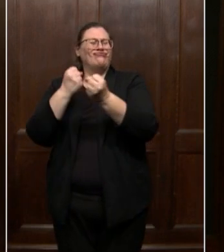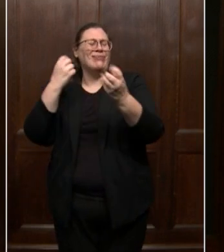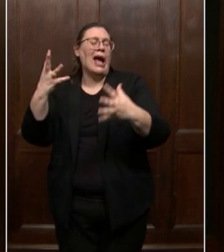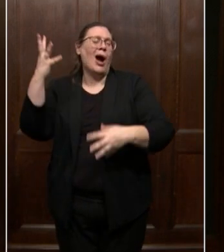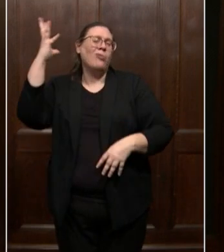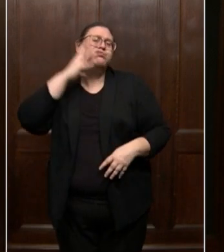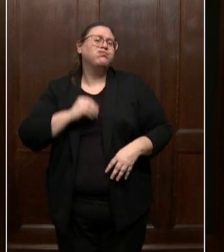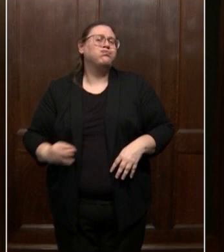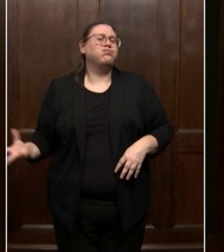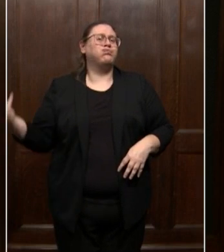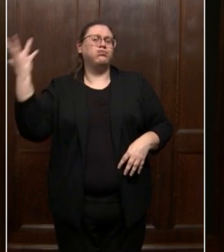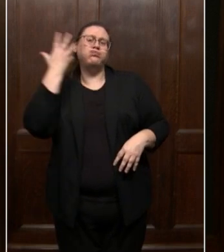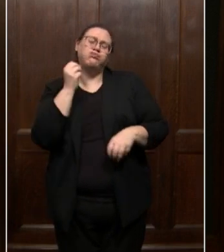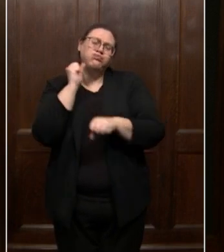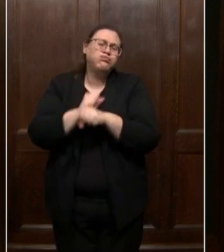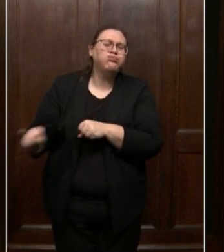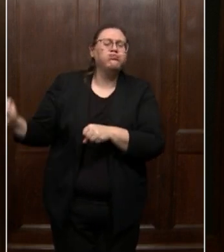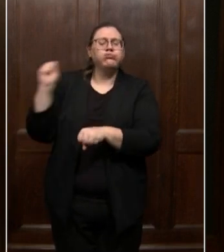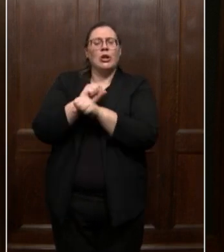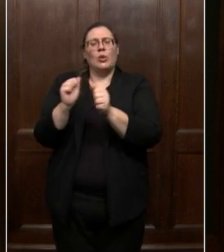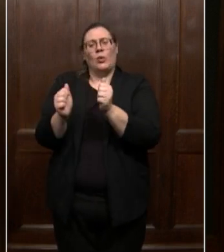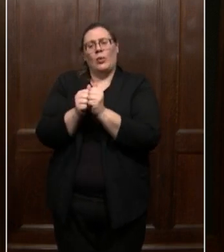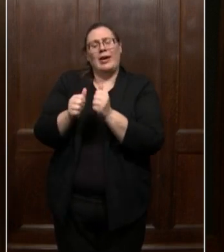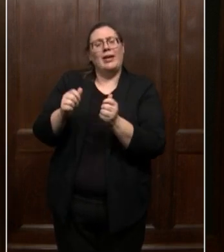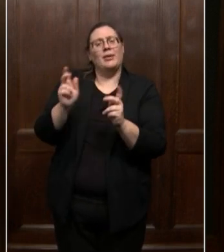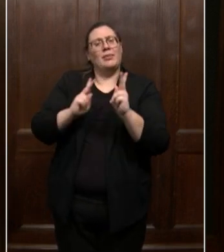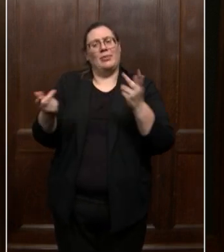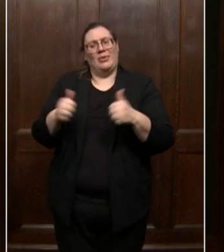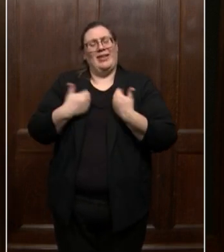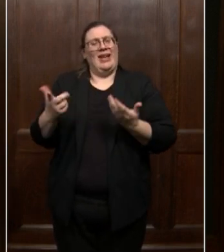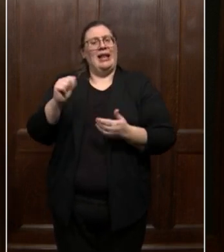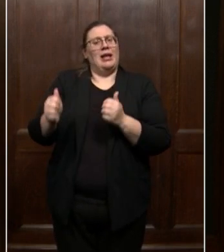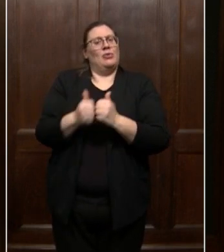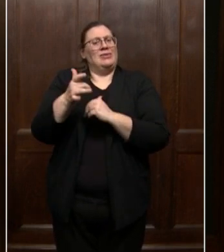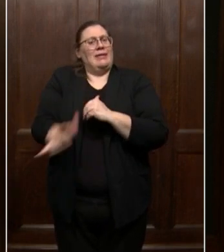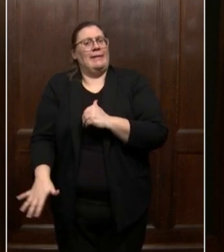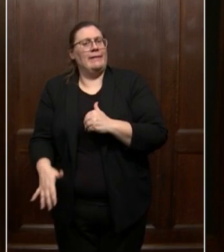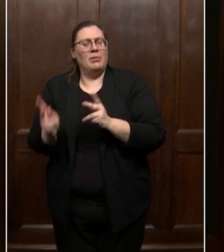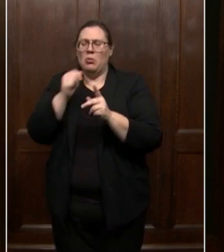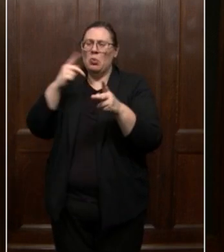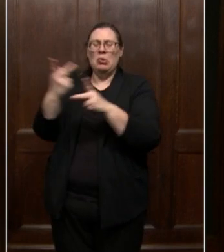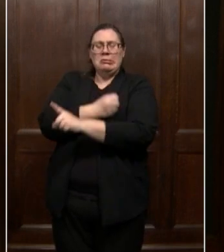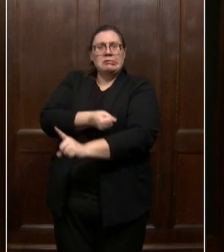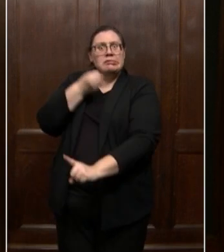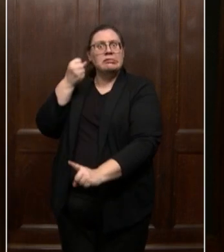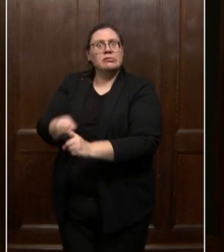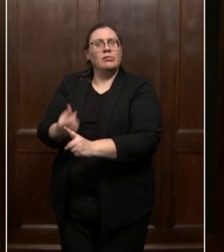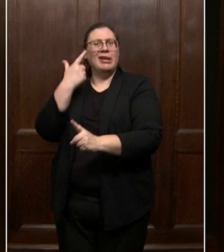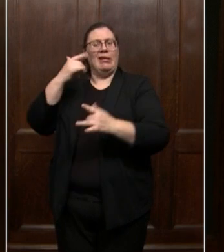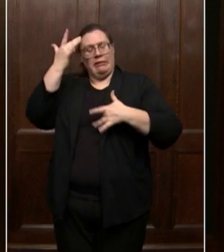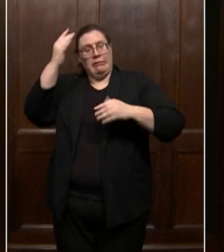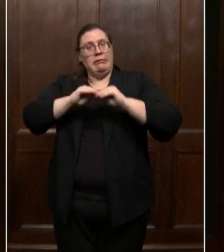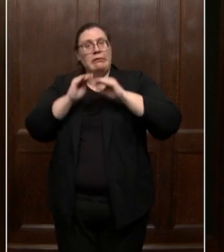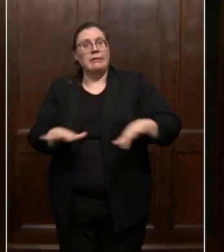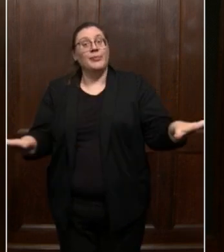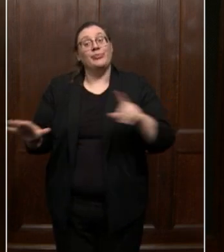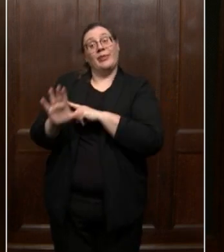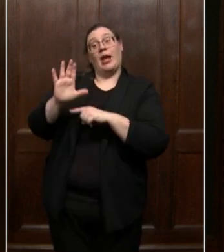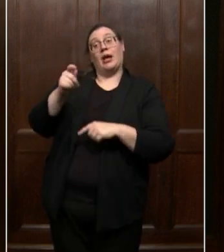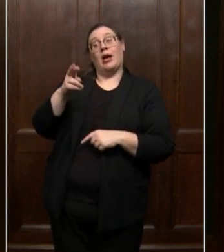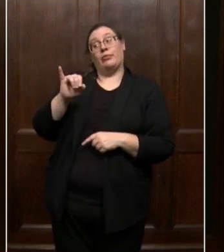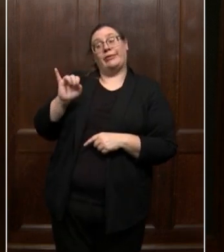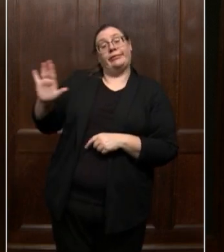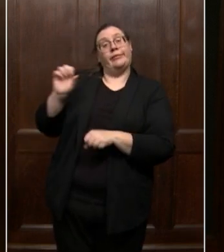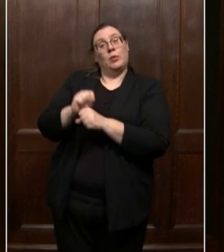of experience working with our most vulnerable Angelenos, the people who are being hit hardest by this pandemic. Capri's work